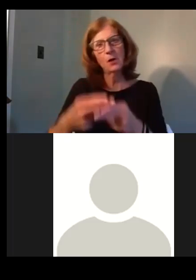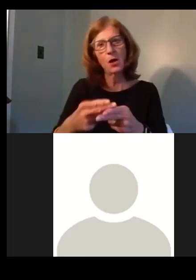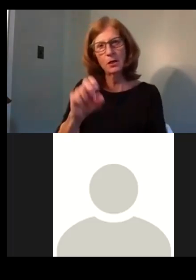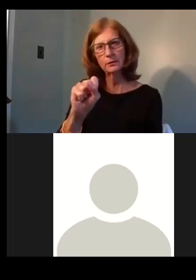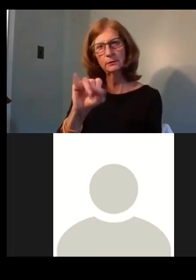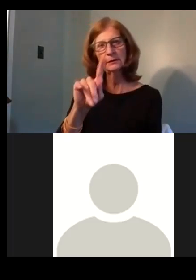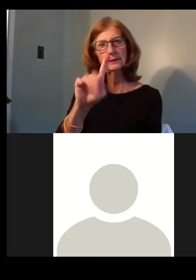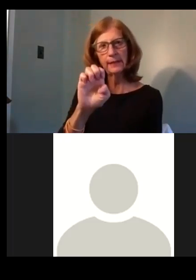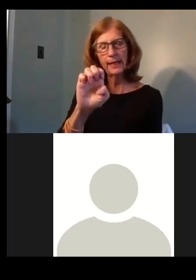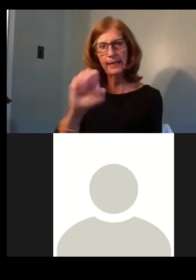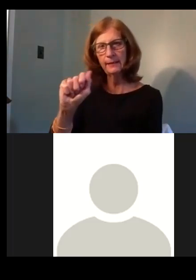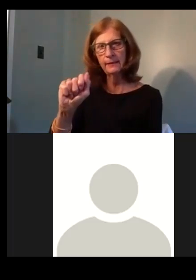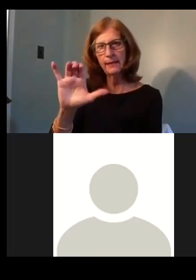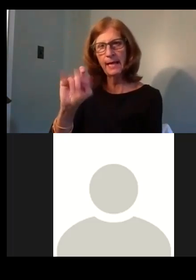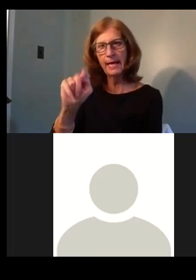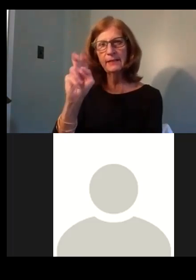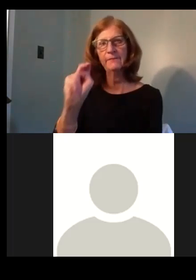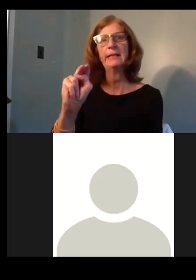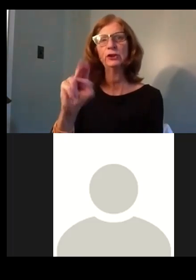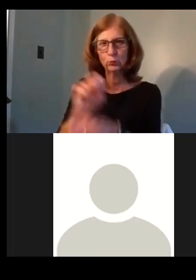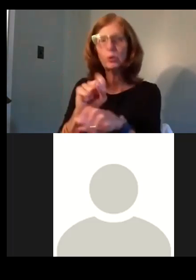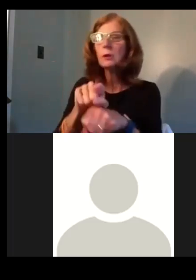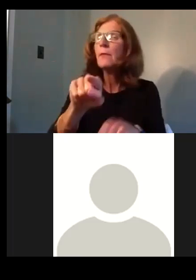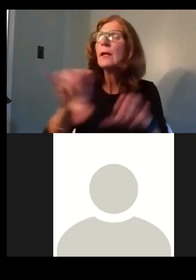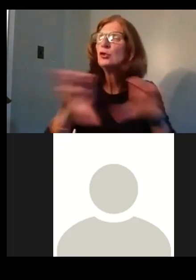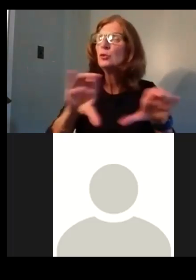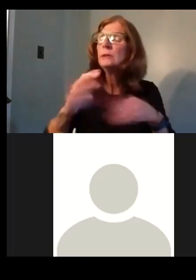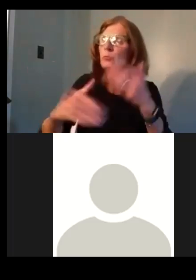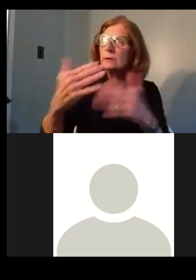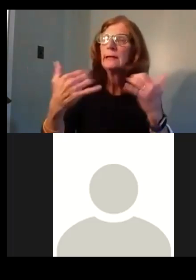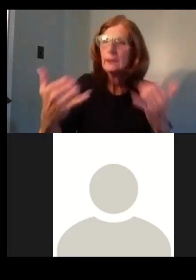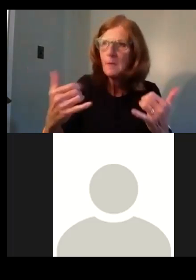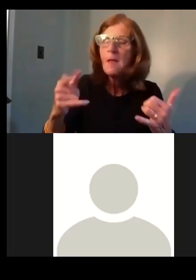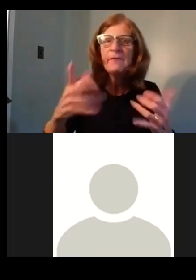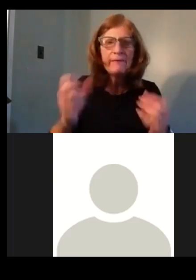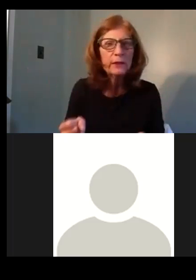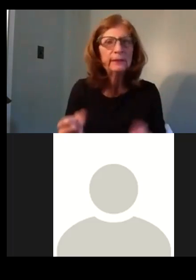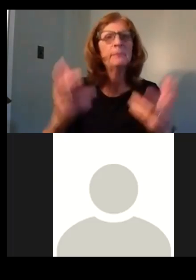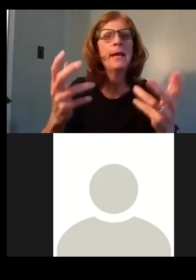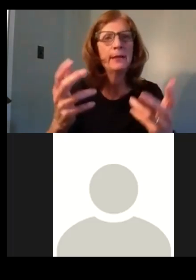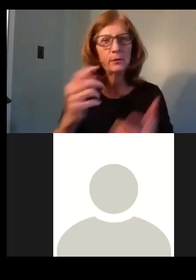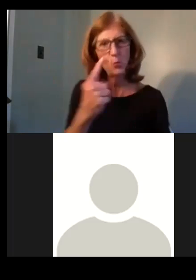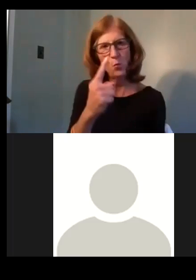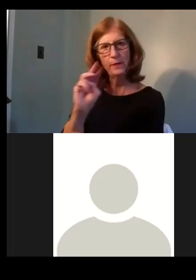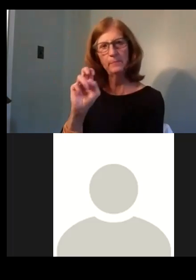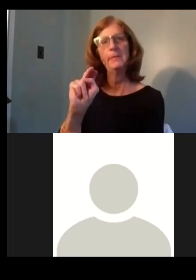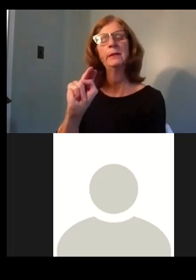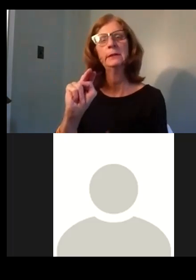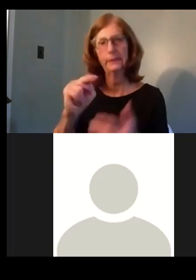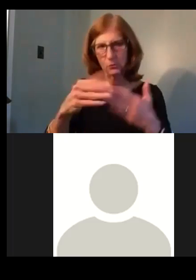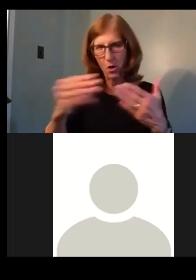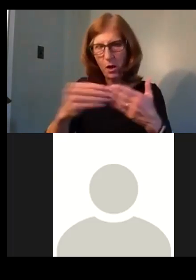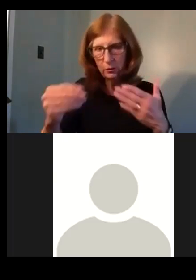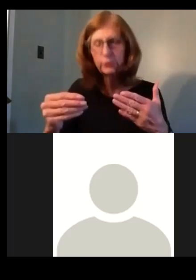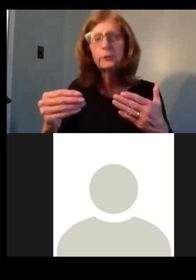they're performing right now. They've spent about a million dollars on pre-development work, and they'll spend